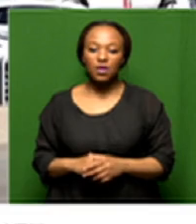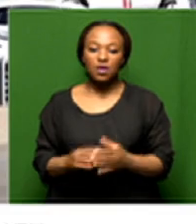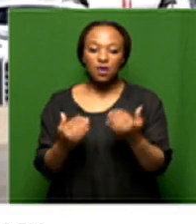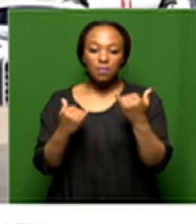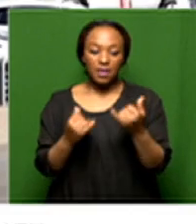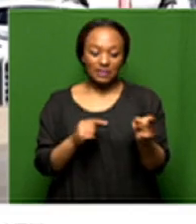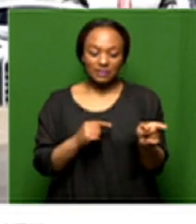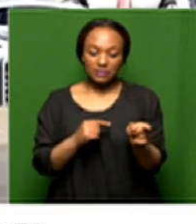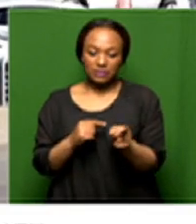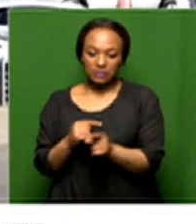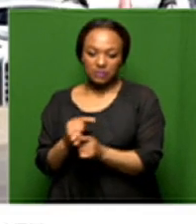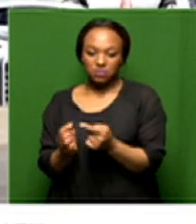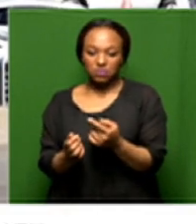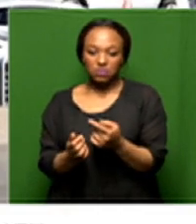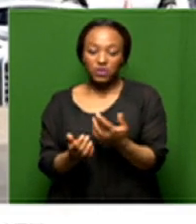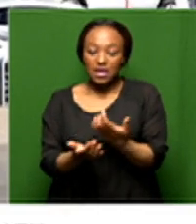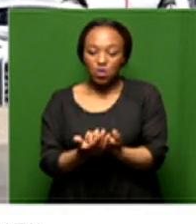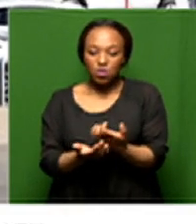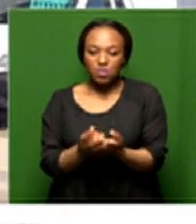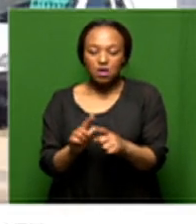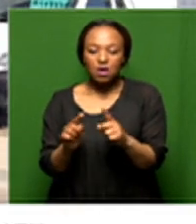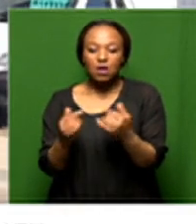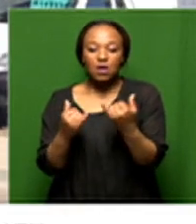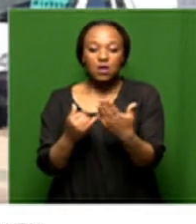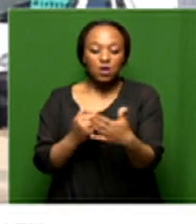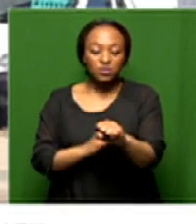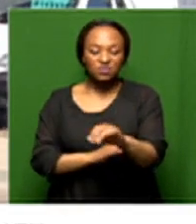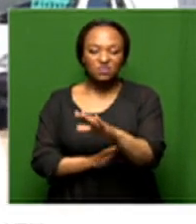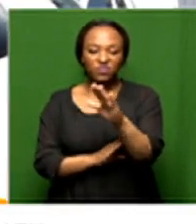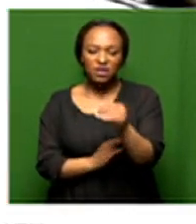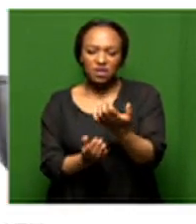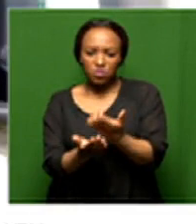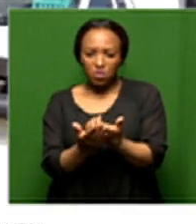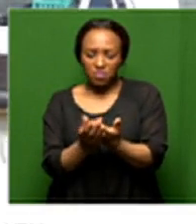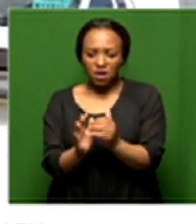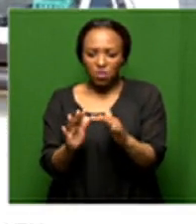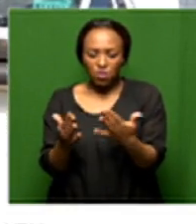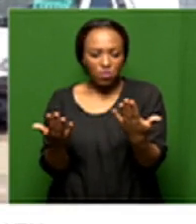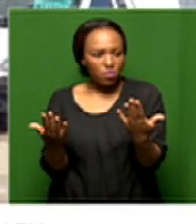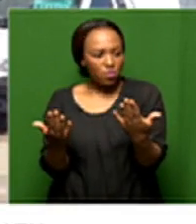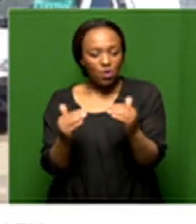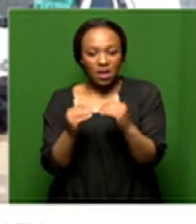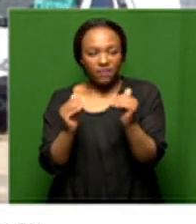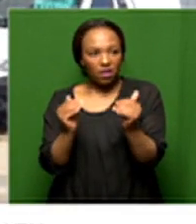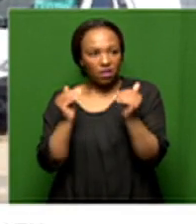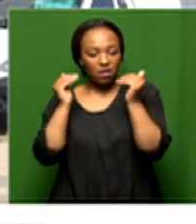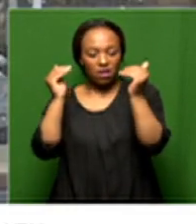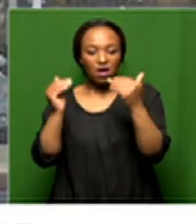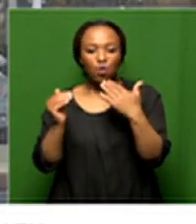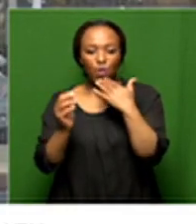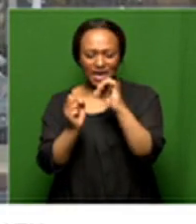the trend line of the economy or the degree of the mutation of the south african economy is that there's been high levels of the